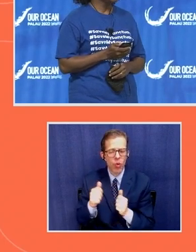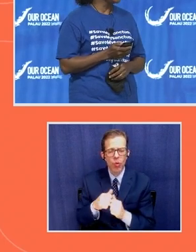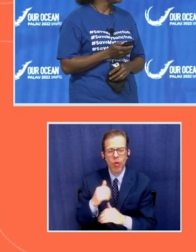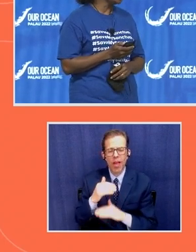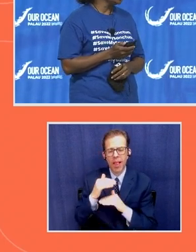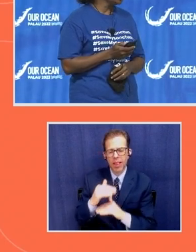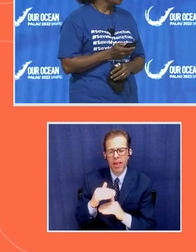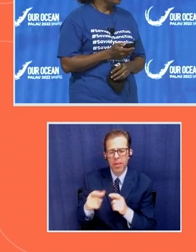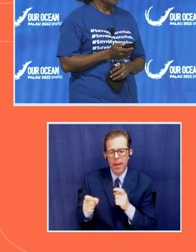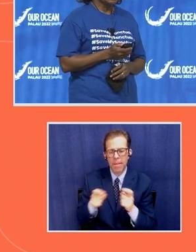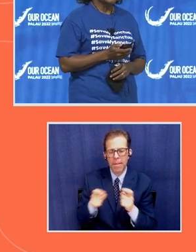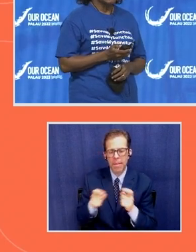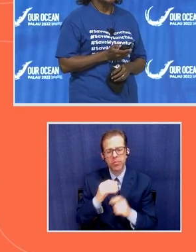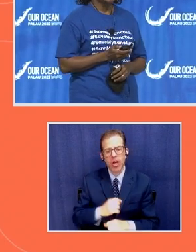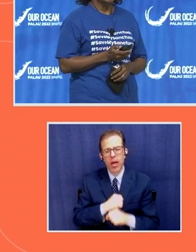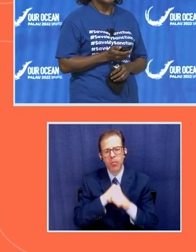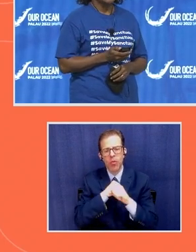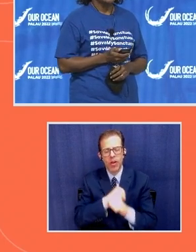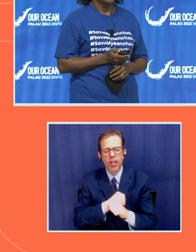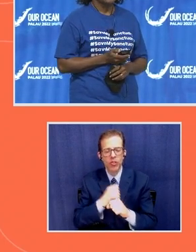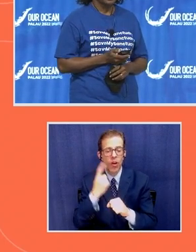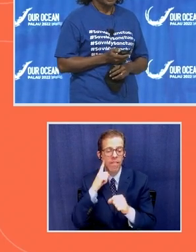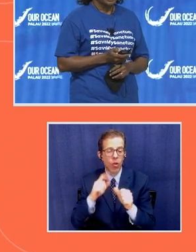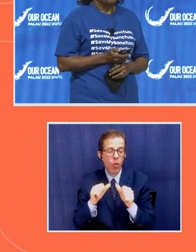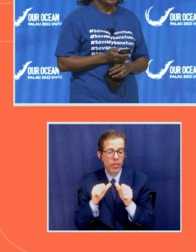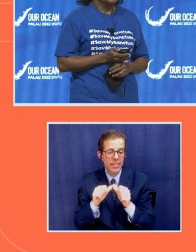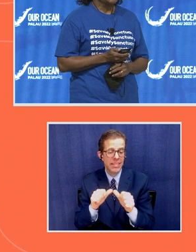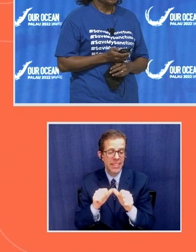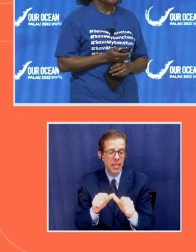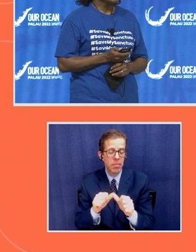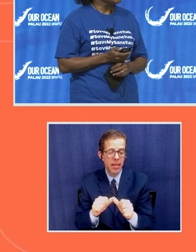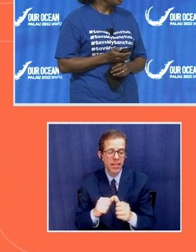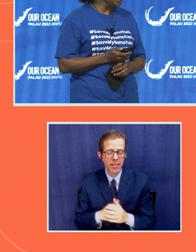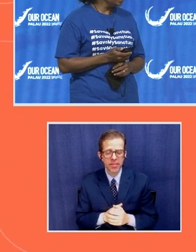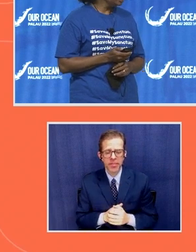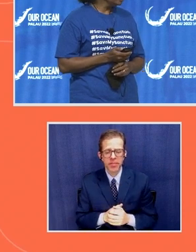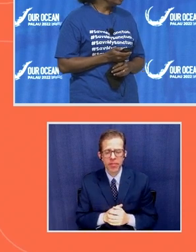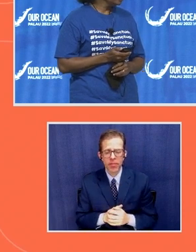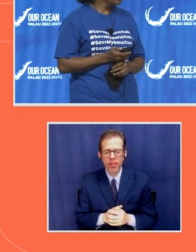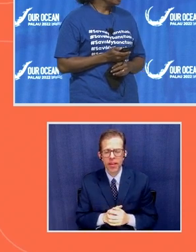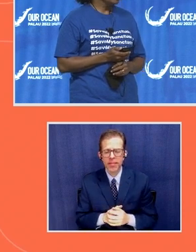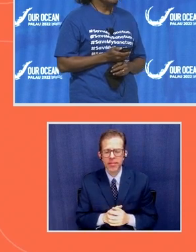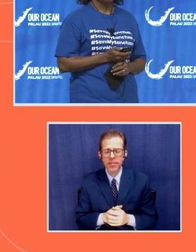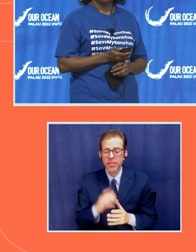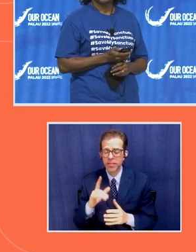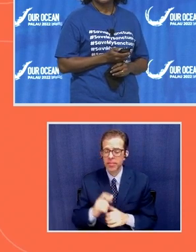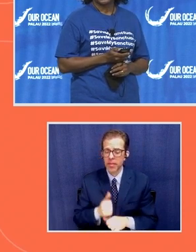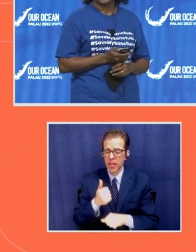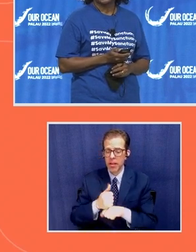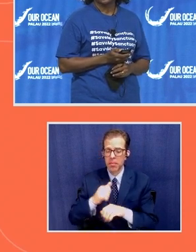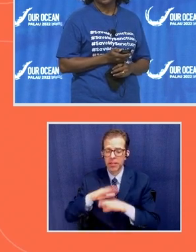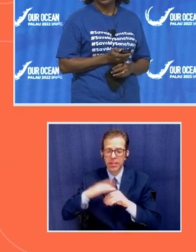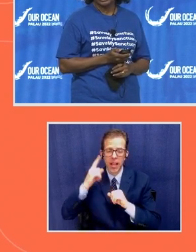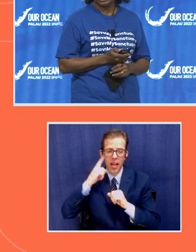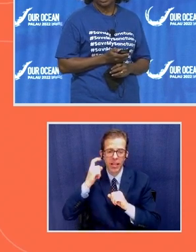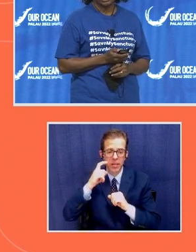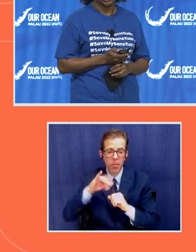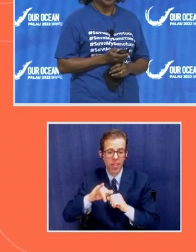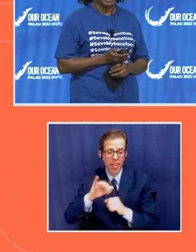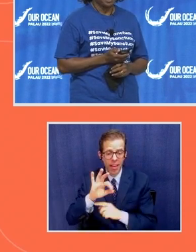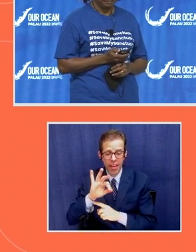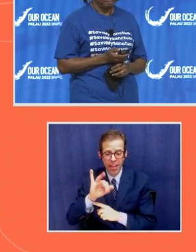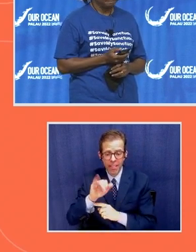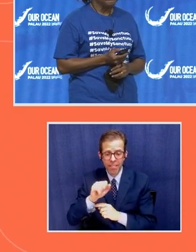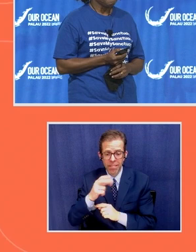and protection for sustainability, based on the assumption that fishery only